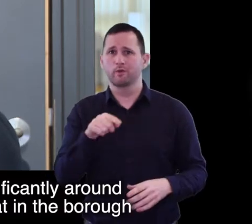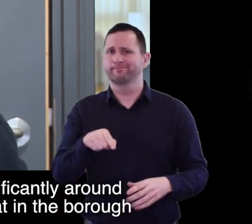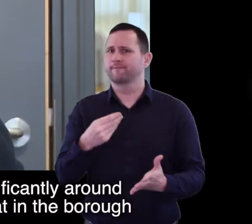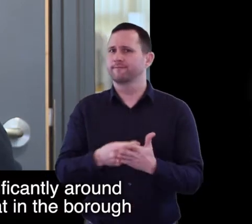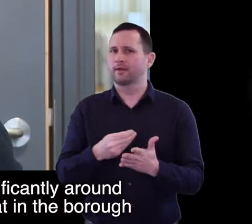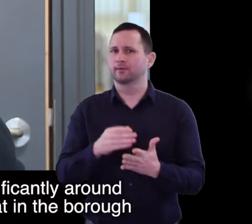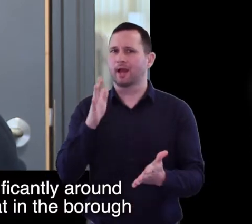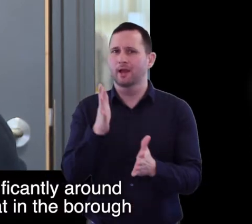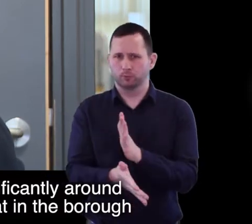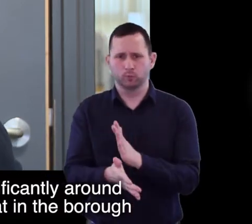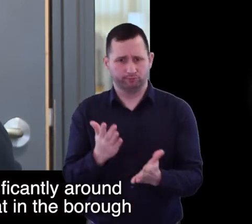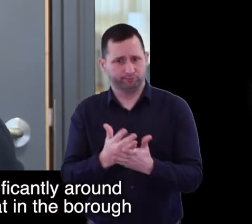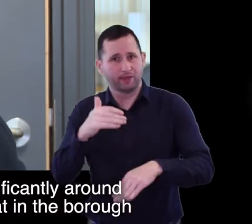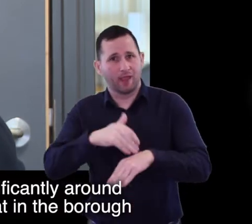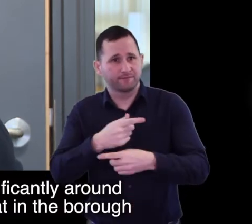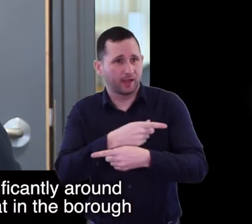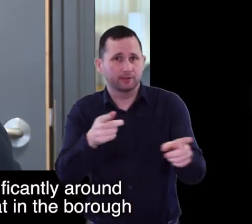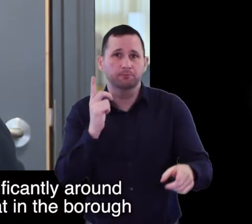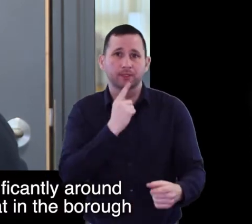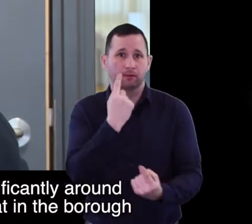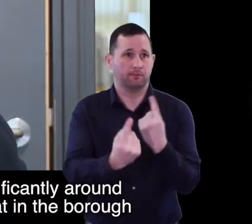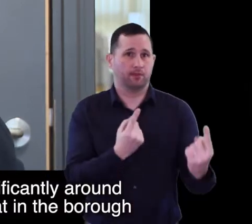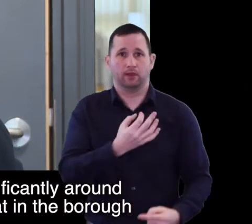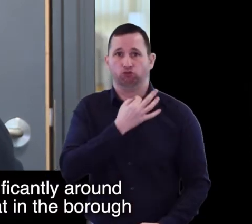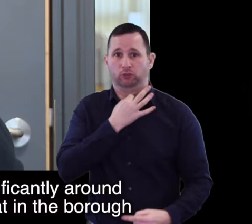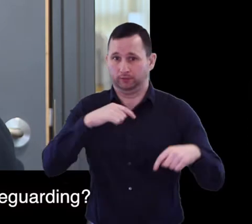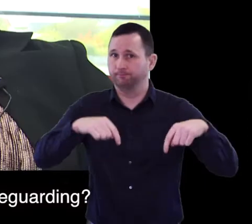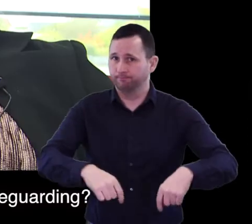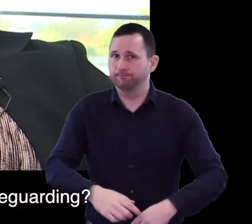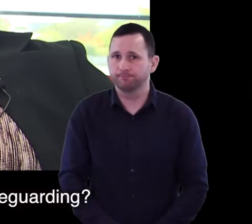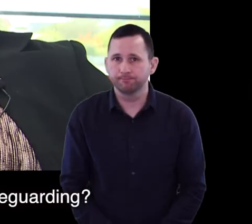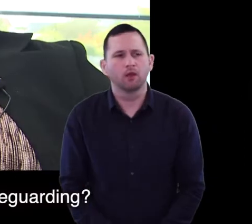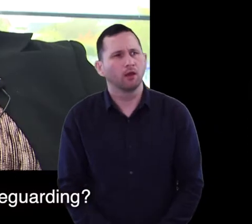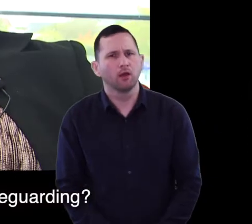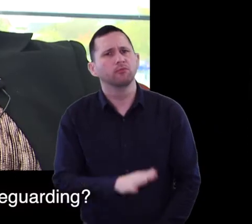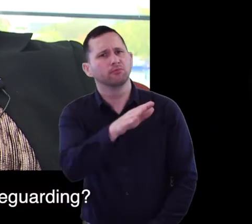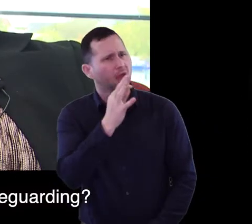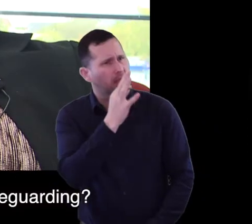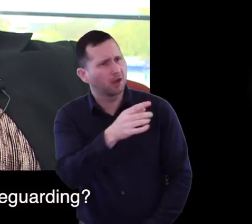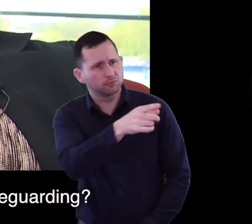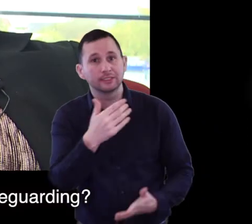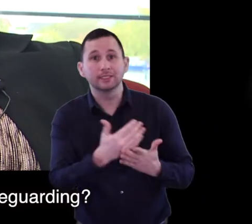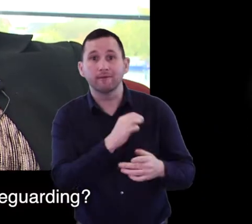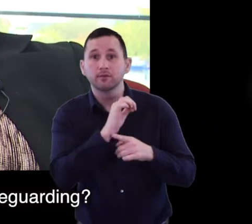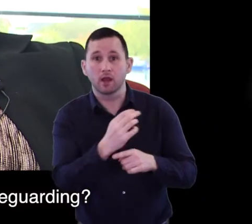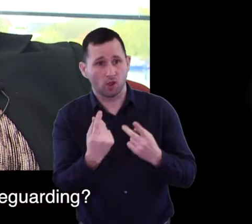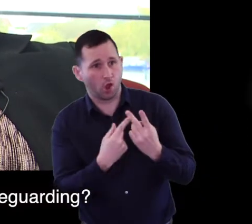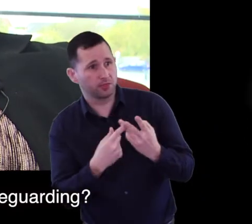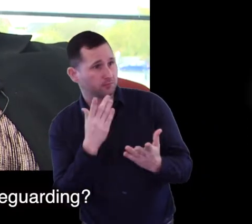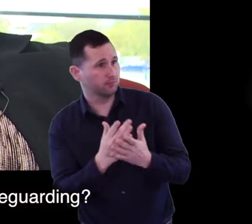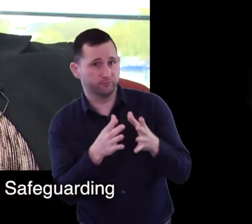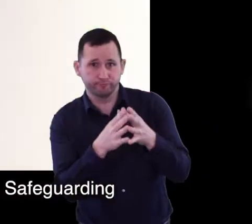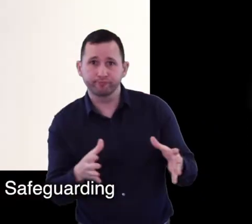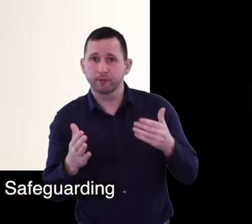abuse and the risk people may be at in the borough. Are there other areas that have increased in